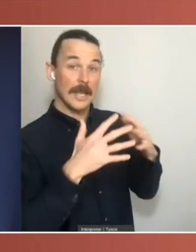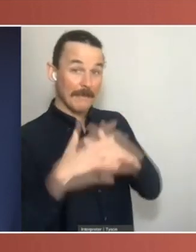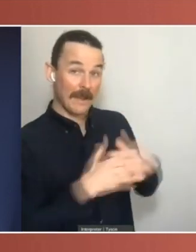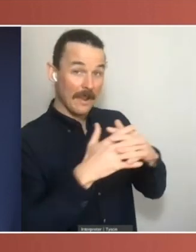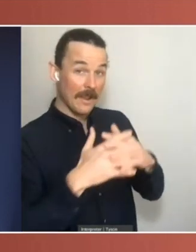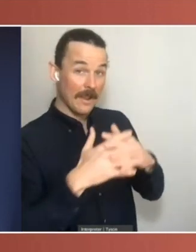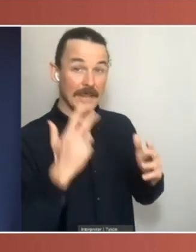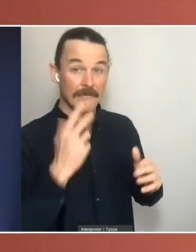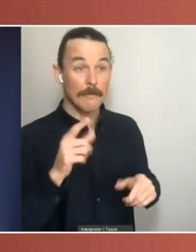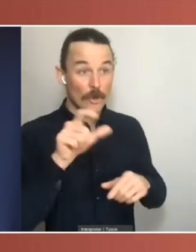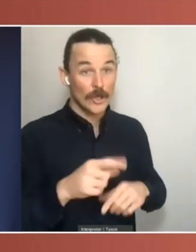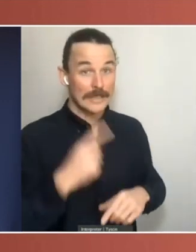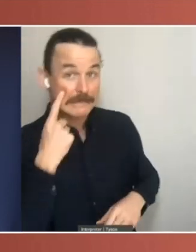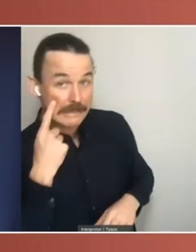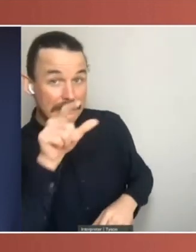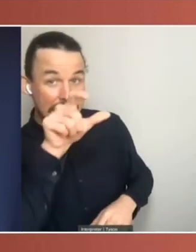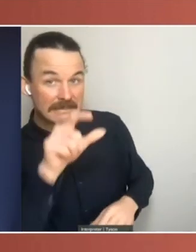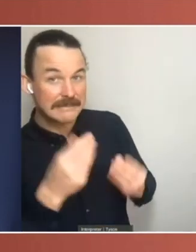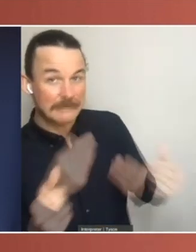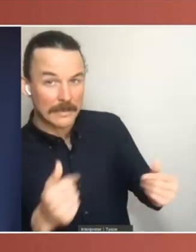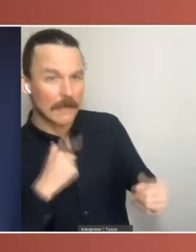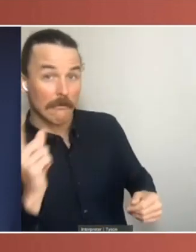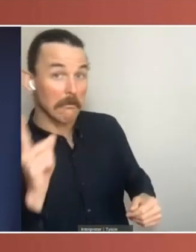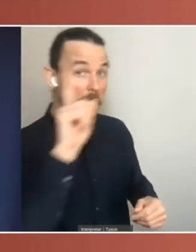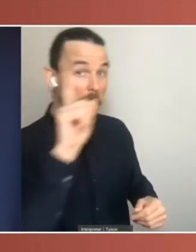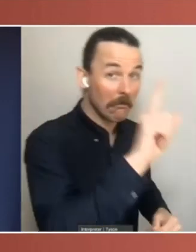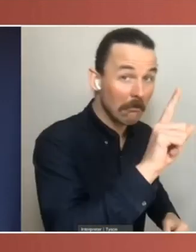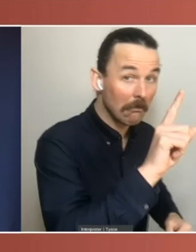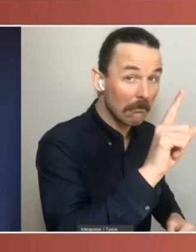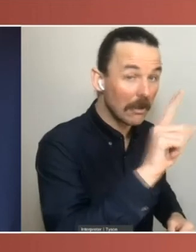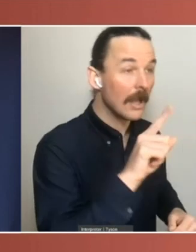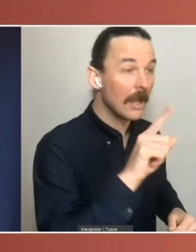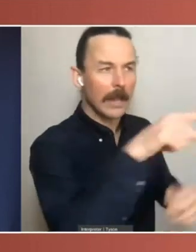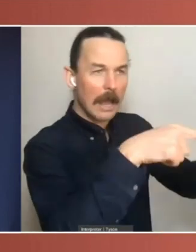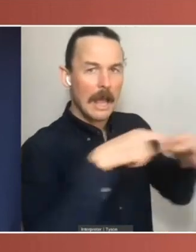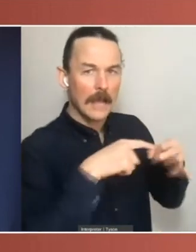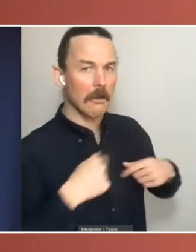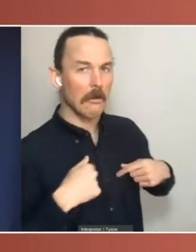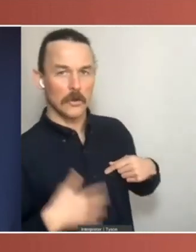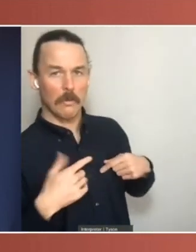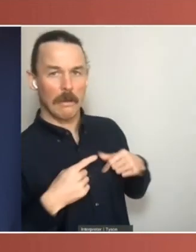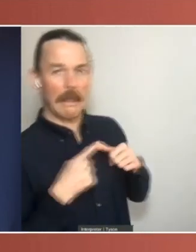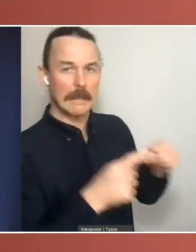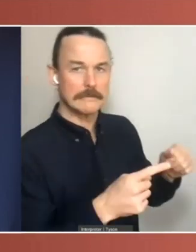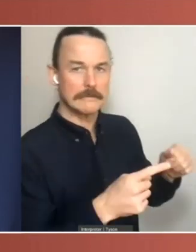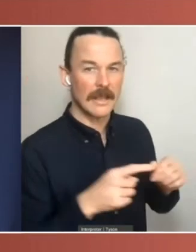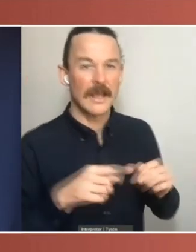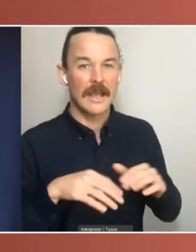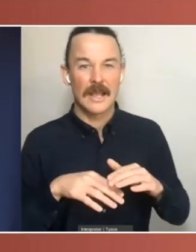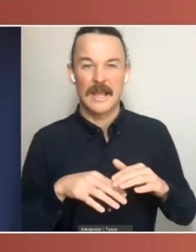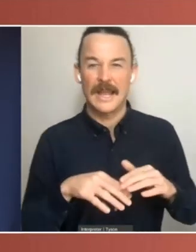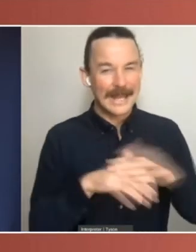fully from a senator there, it just wouldn't happen. You know, they're under such much more pressure, and